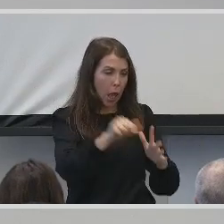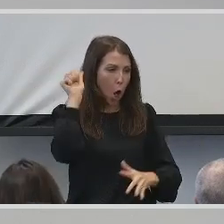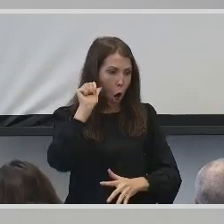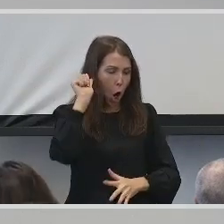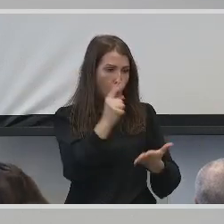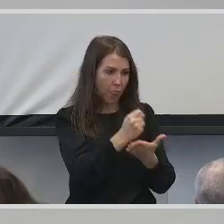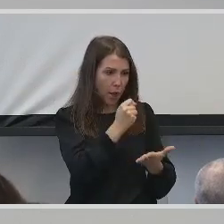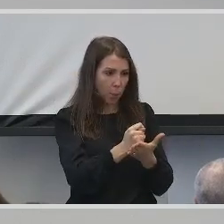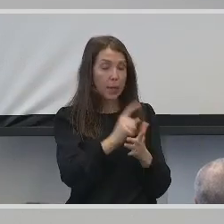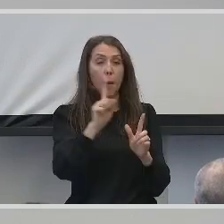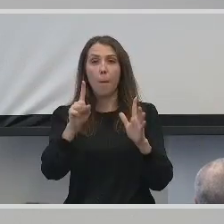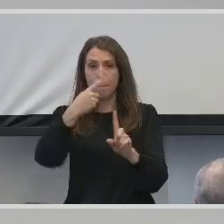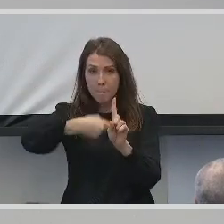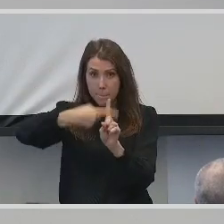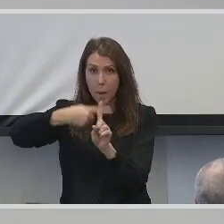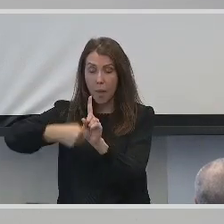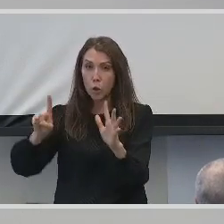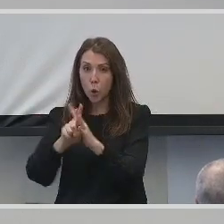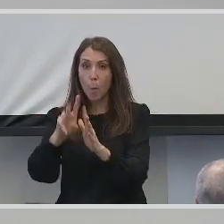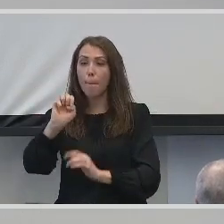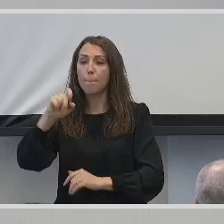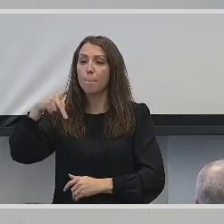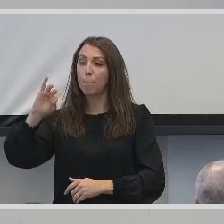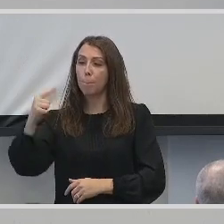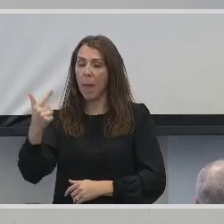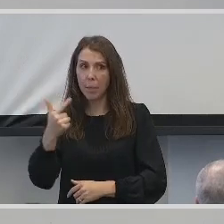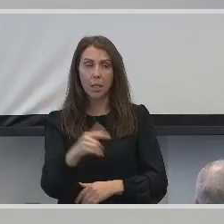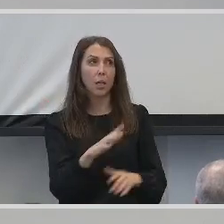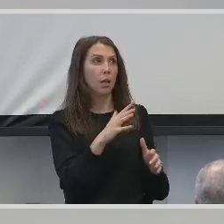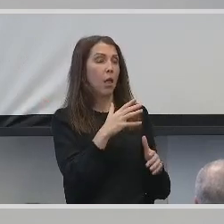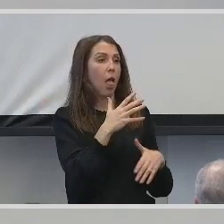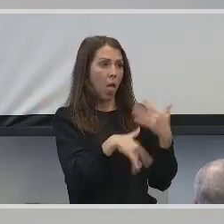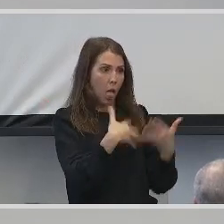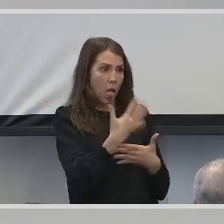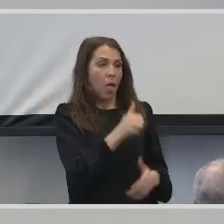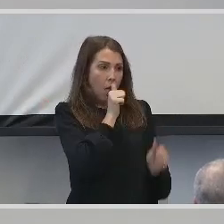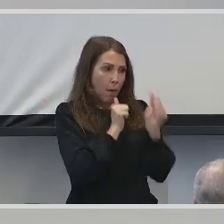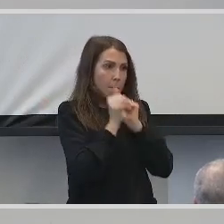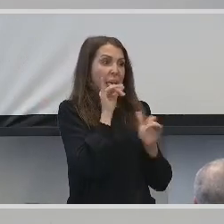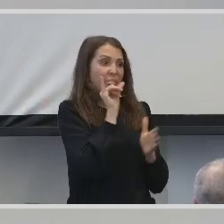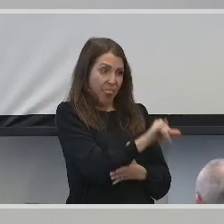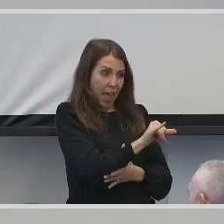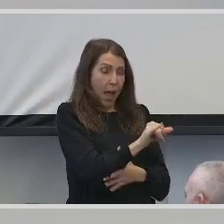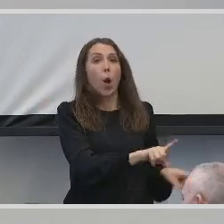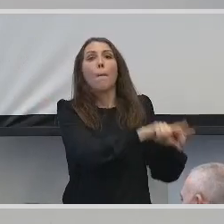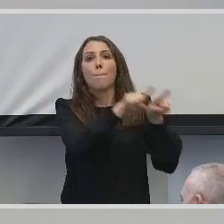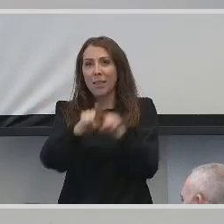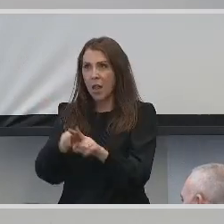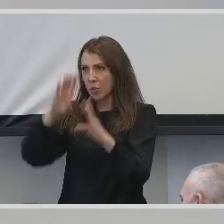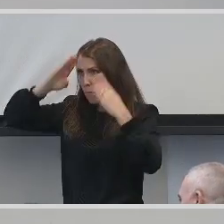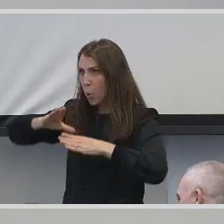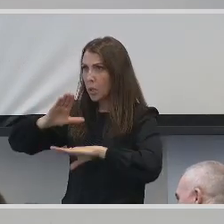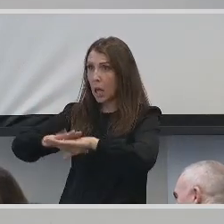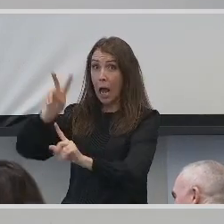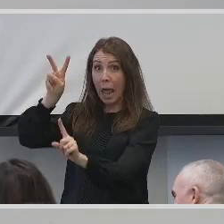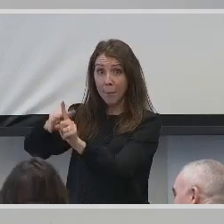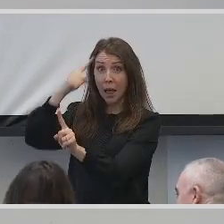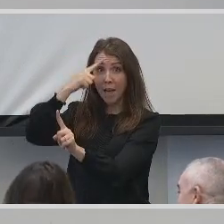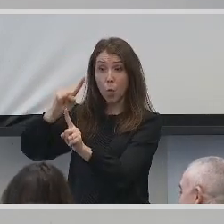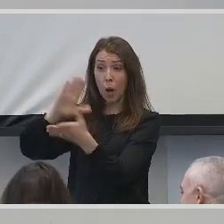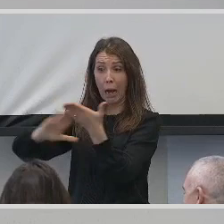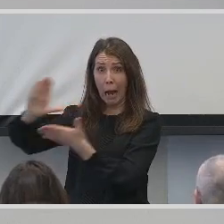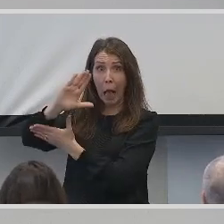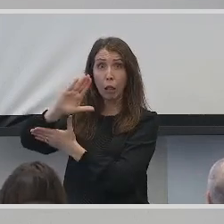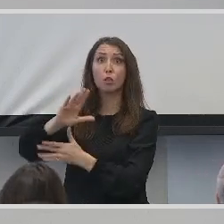attend monthly mappings. While managing these adjustments, I also had to focus on college applications and studying for the